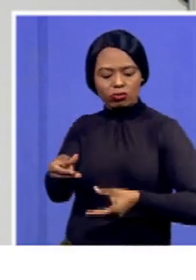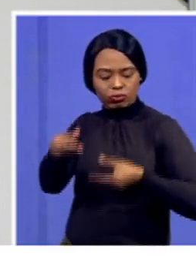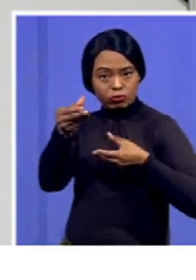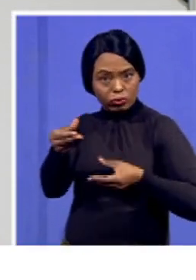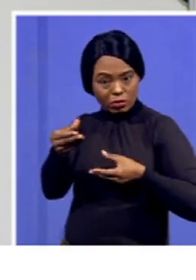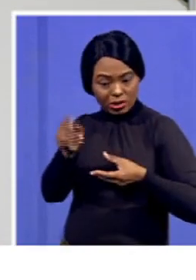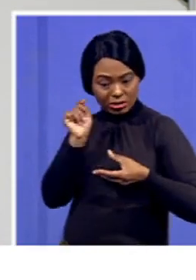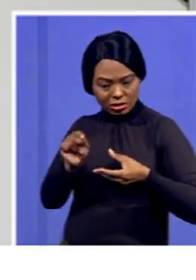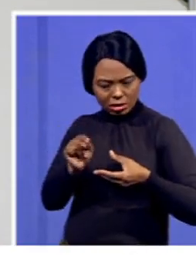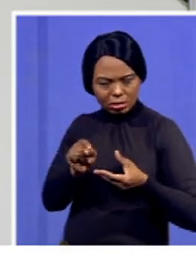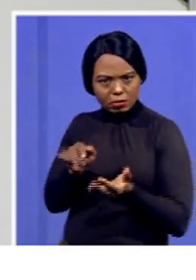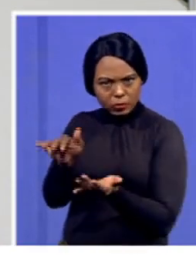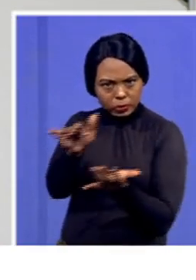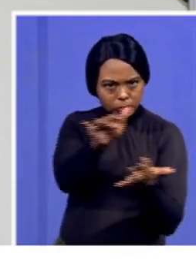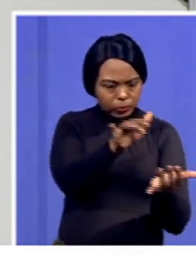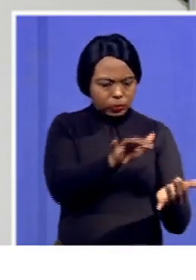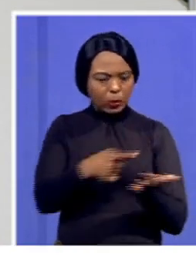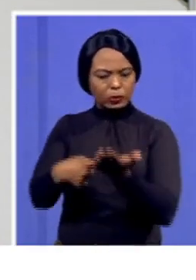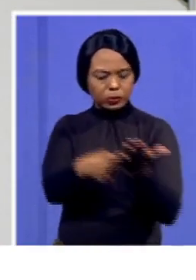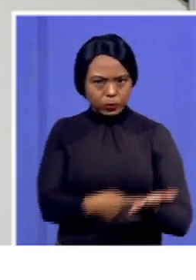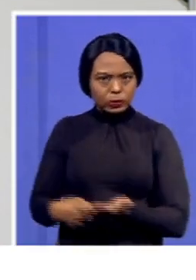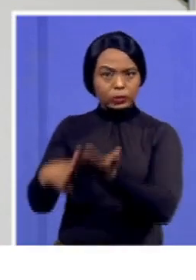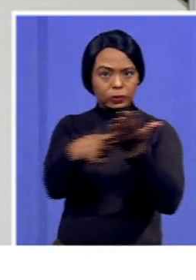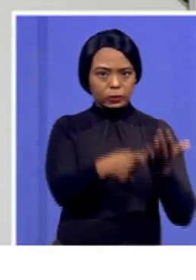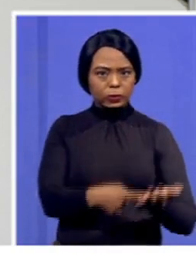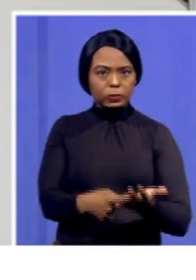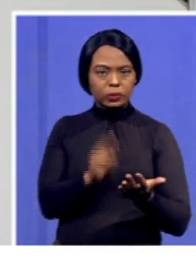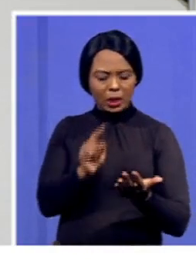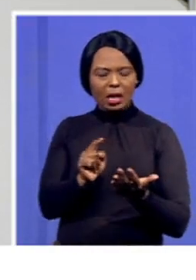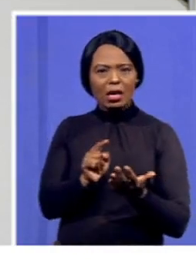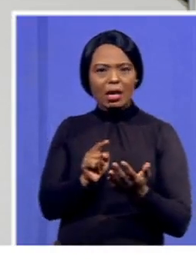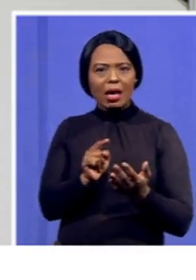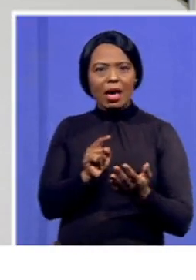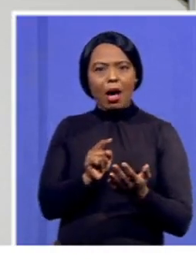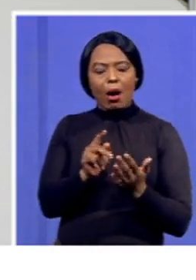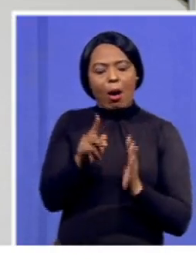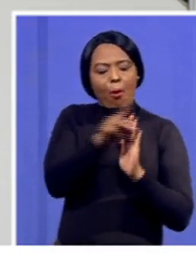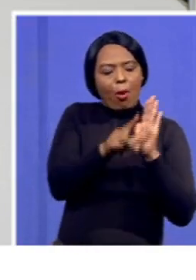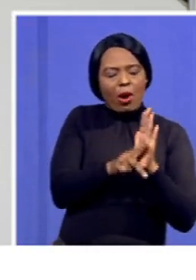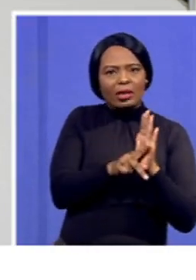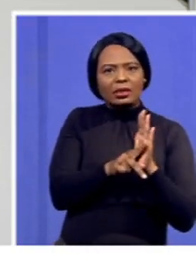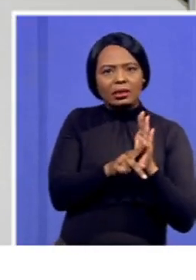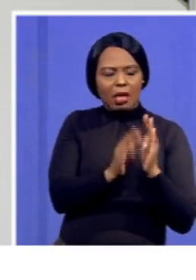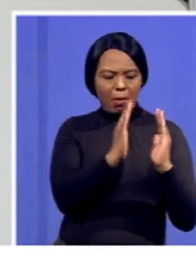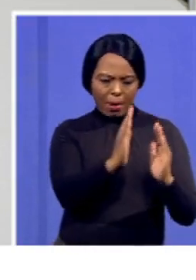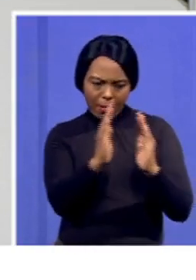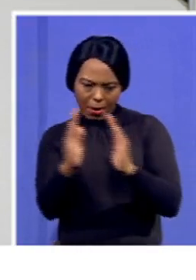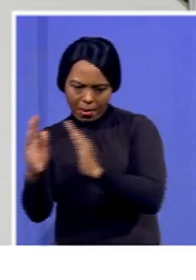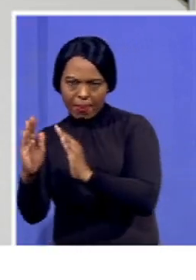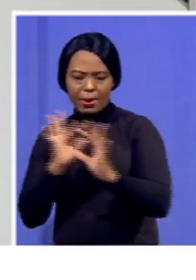or what you have already went through, there are specific policy areas that we are looking at as the